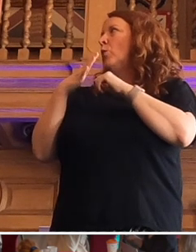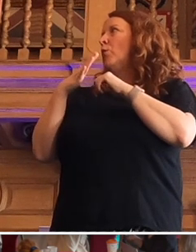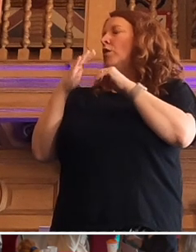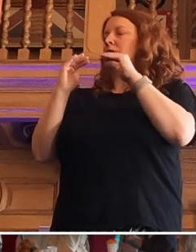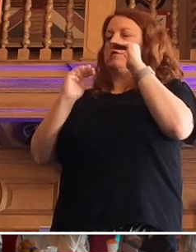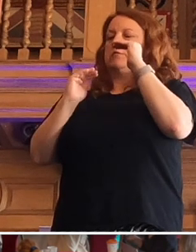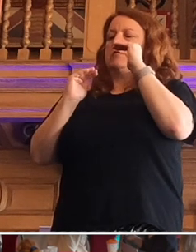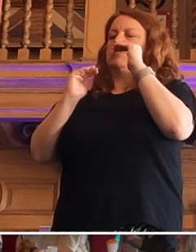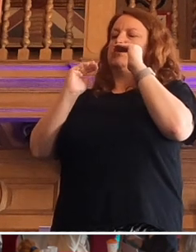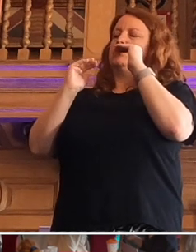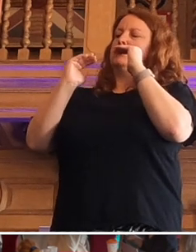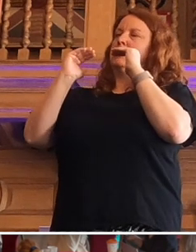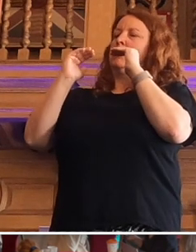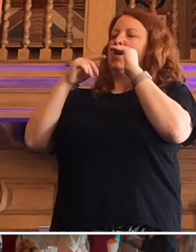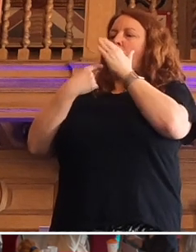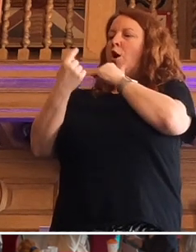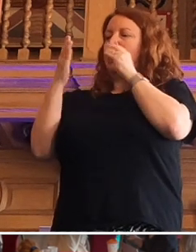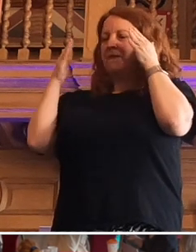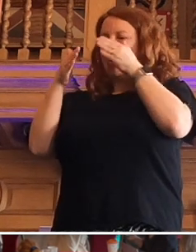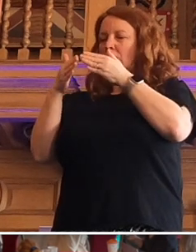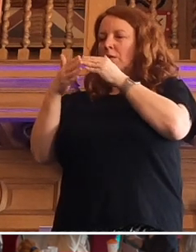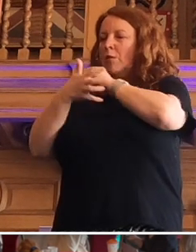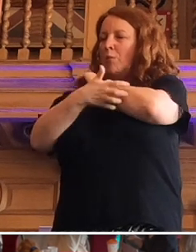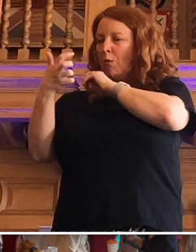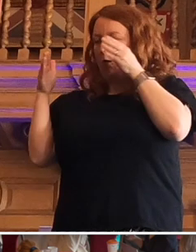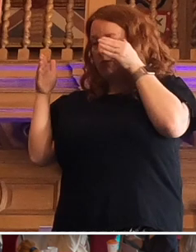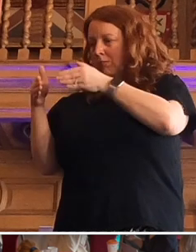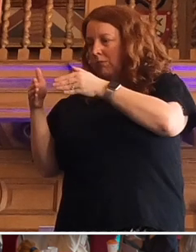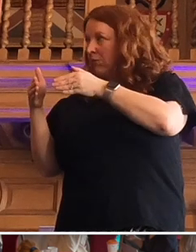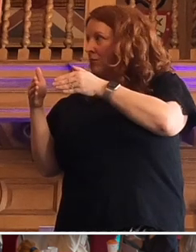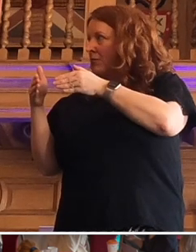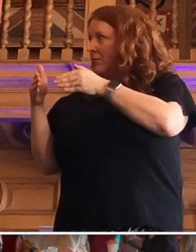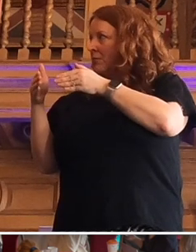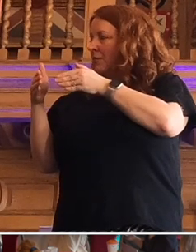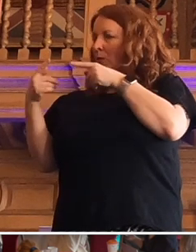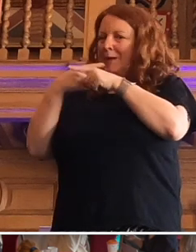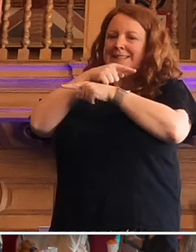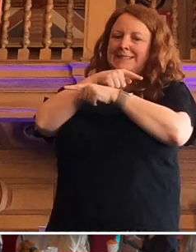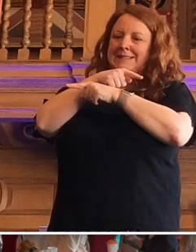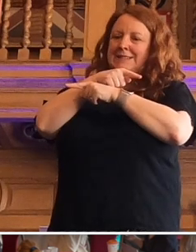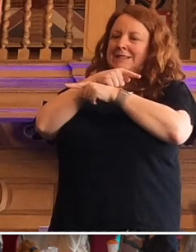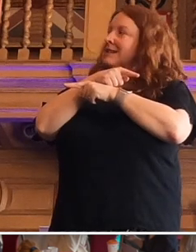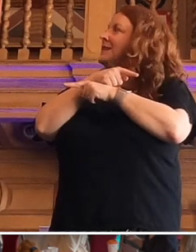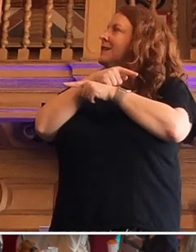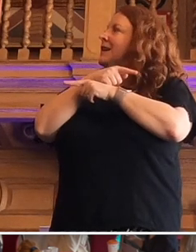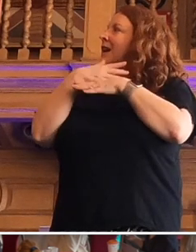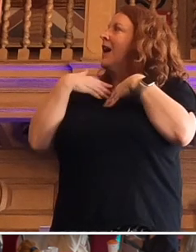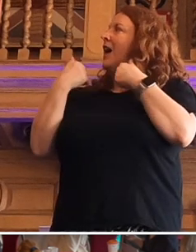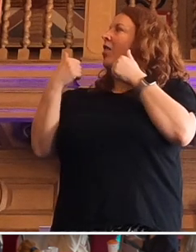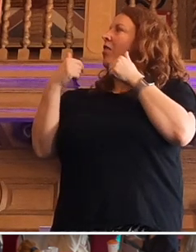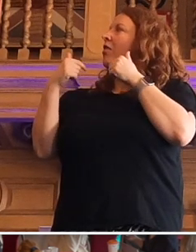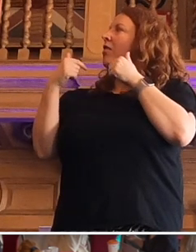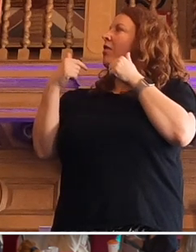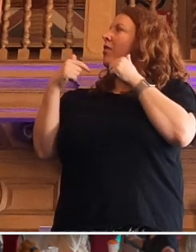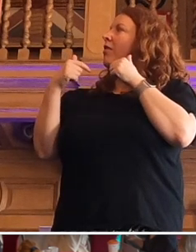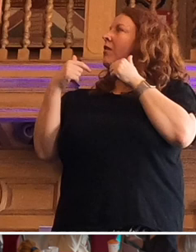If we focus only on the worst off, then we miss the health disadvantage. If